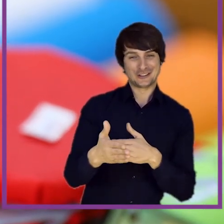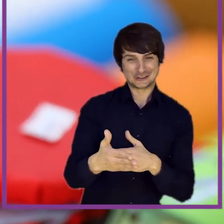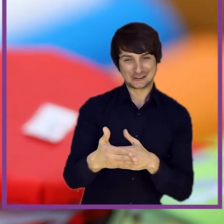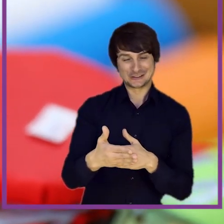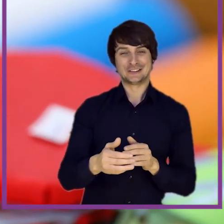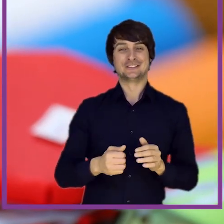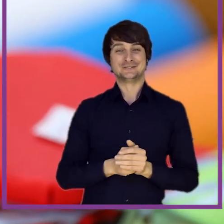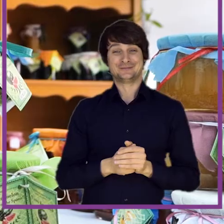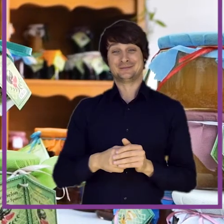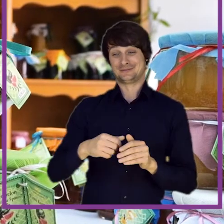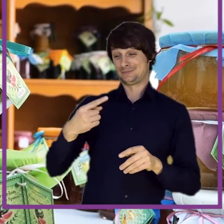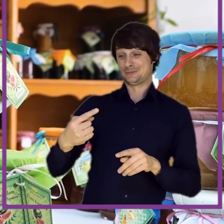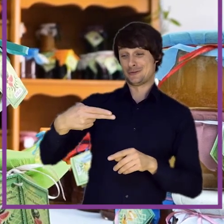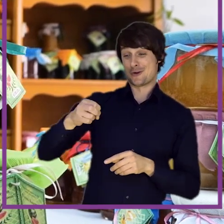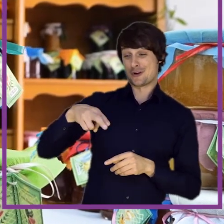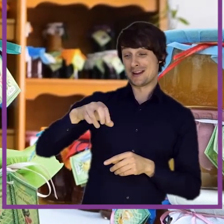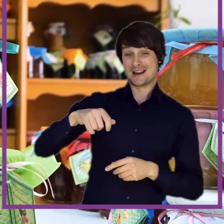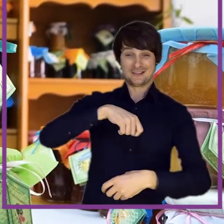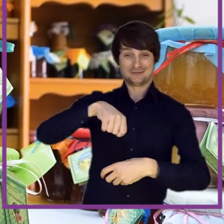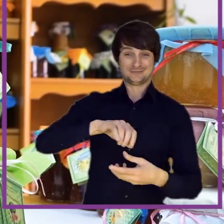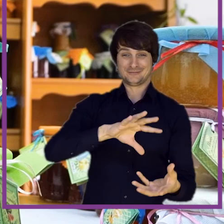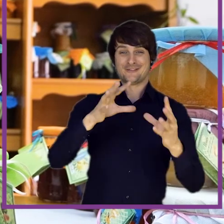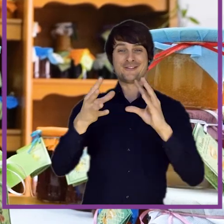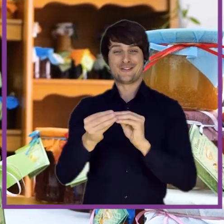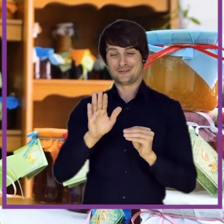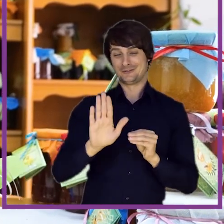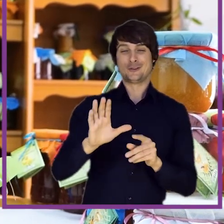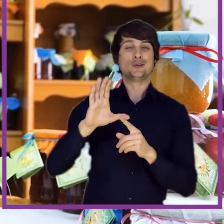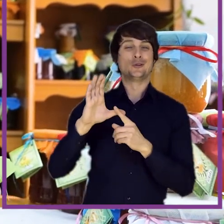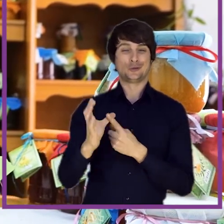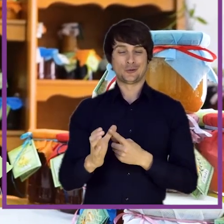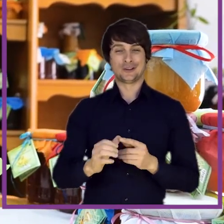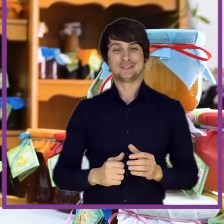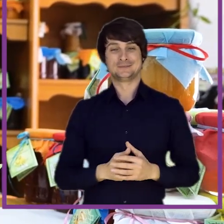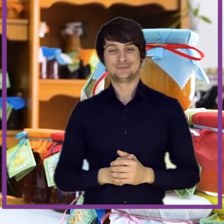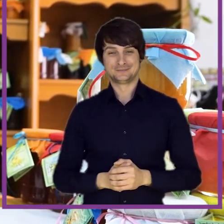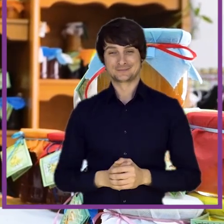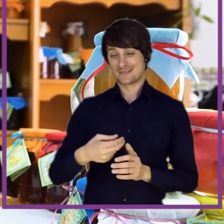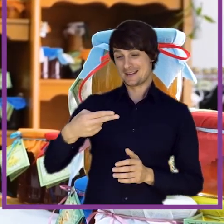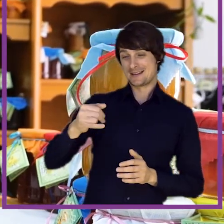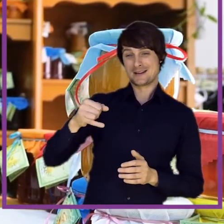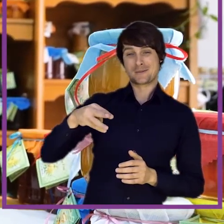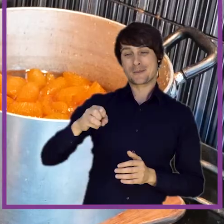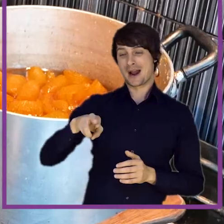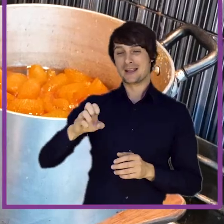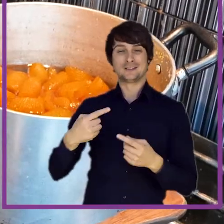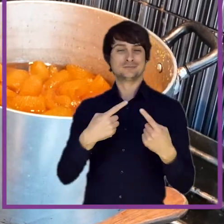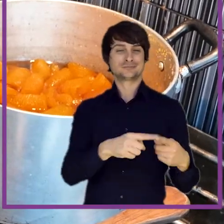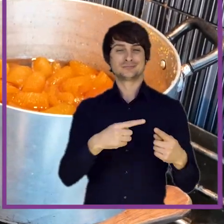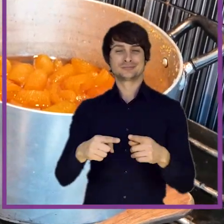values and is advised to be used at different times of the day, but mainly after lunch or a dinner.